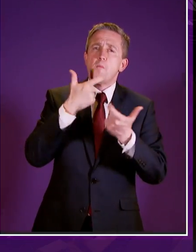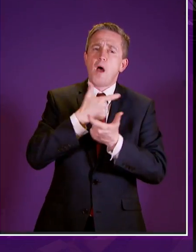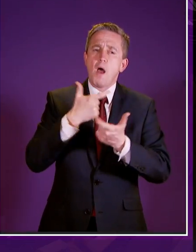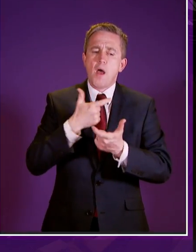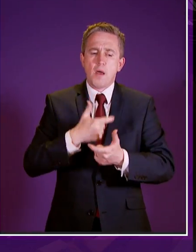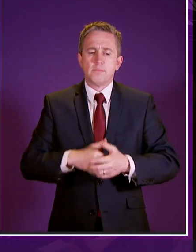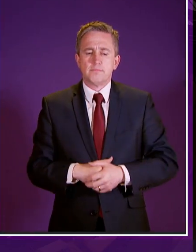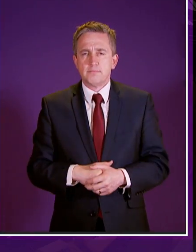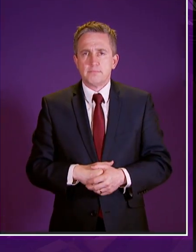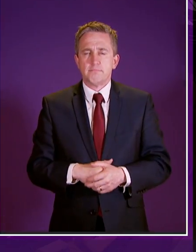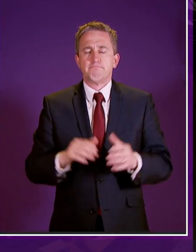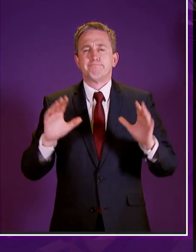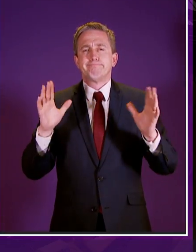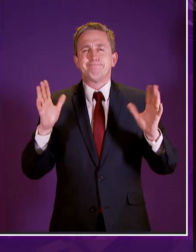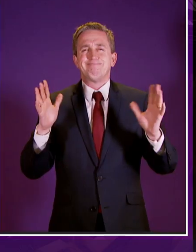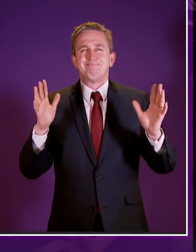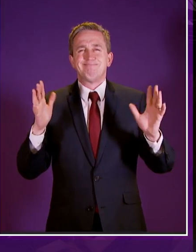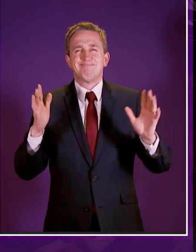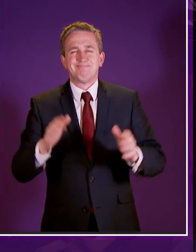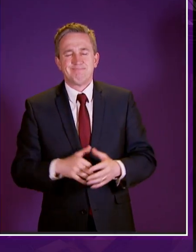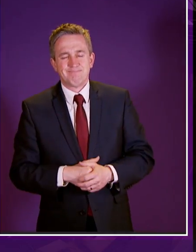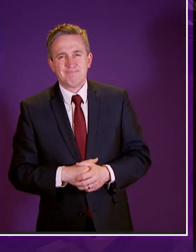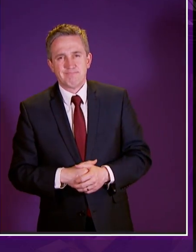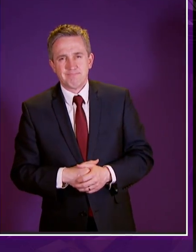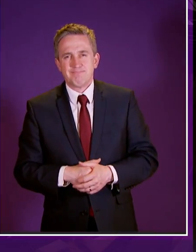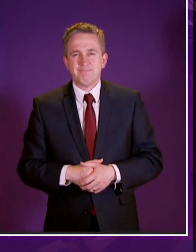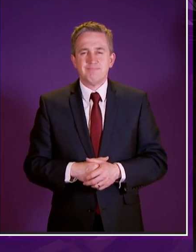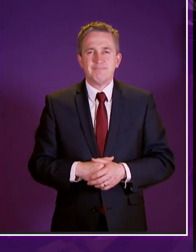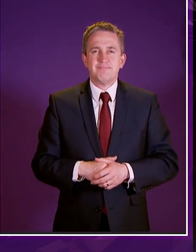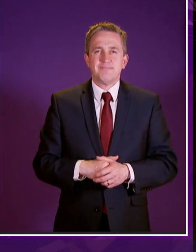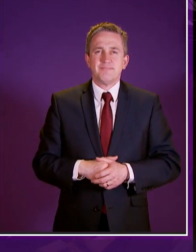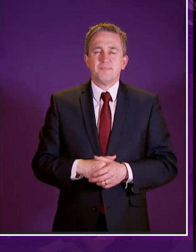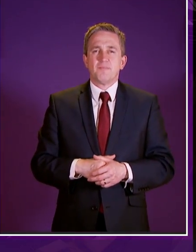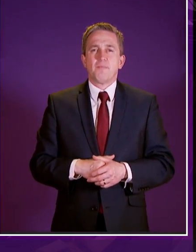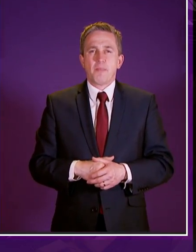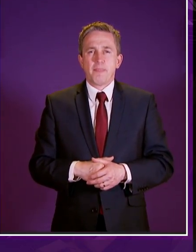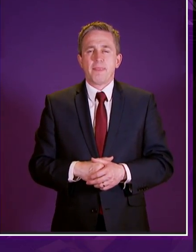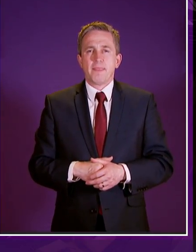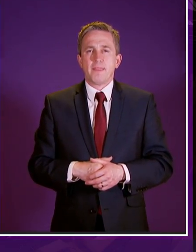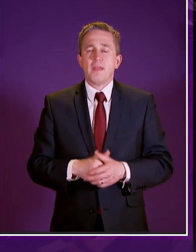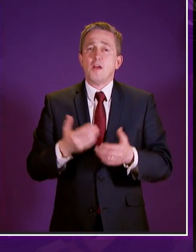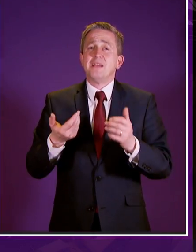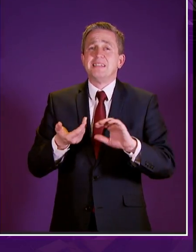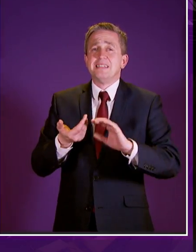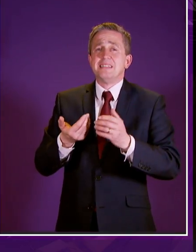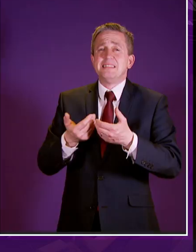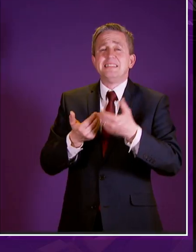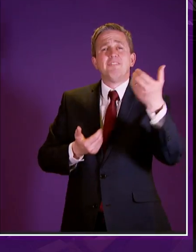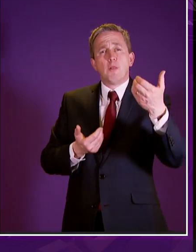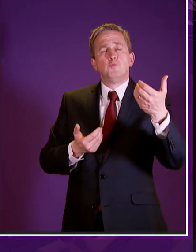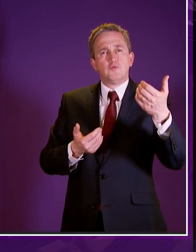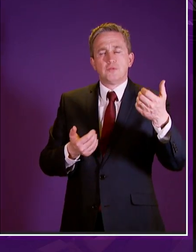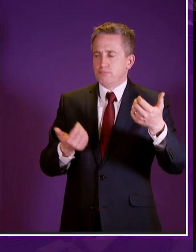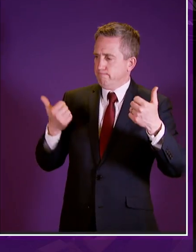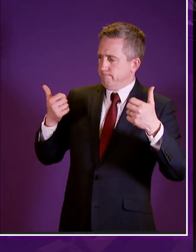i think the promise of devolution is that scotland